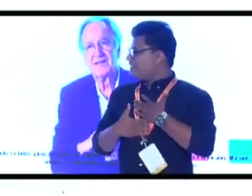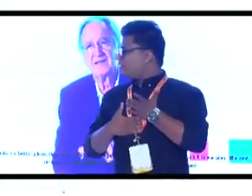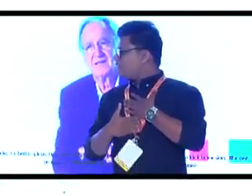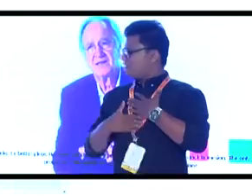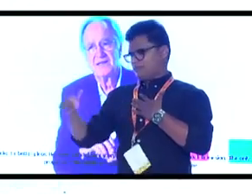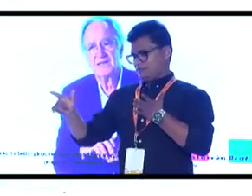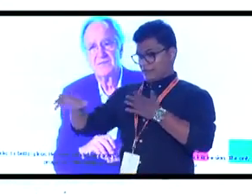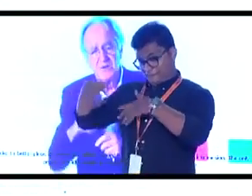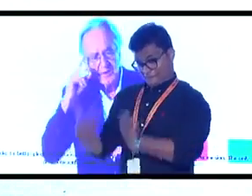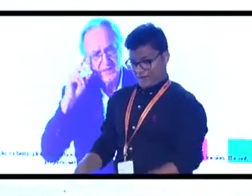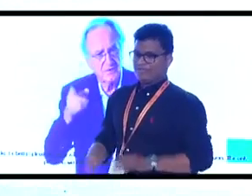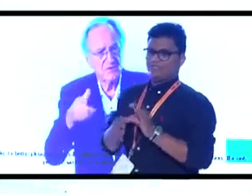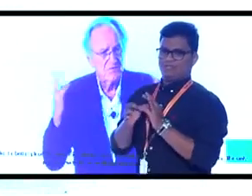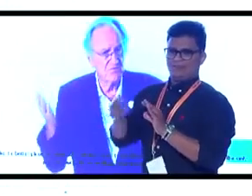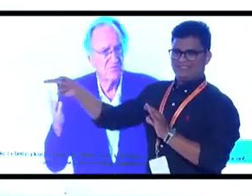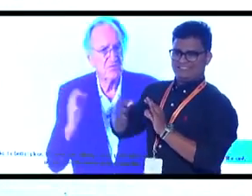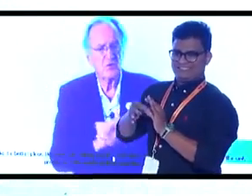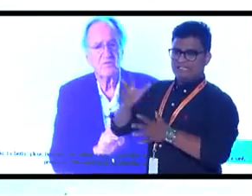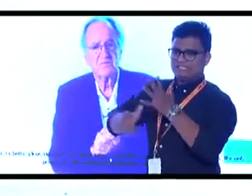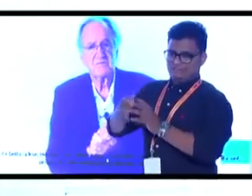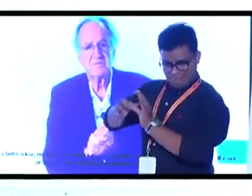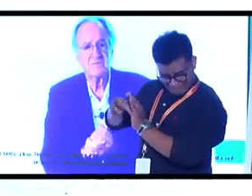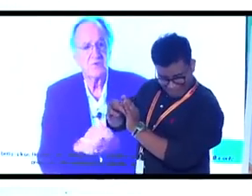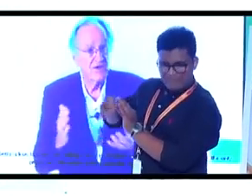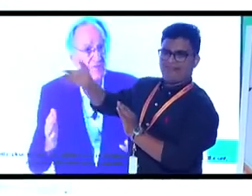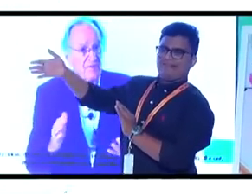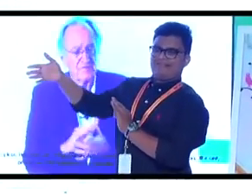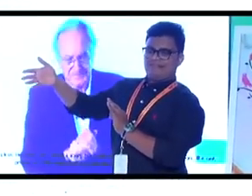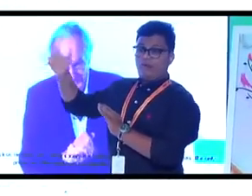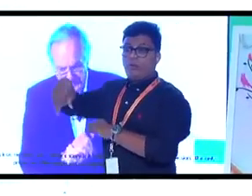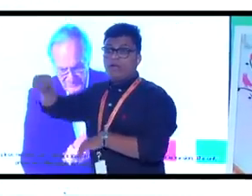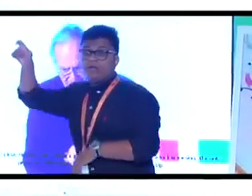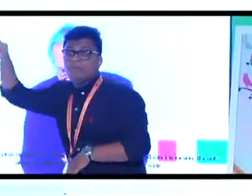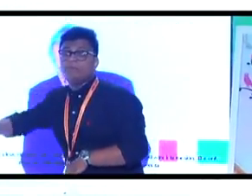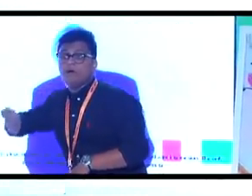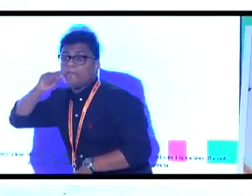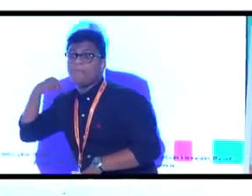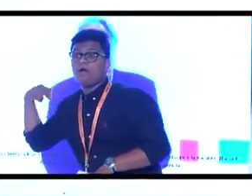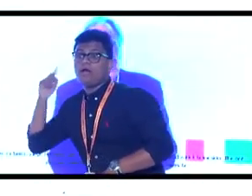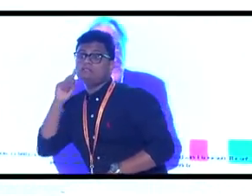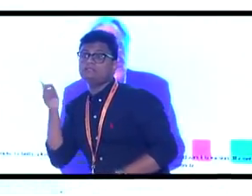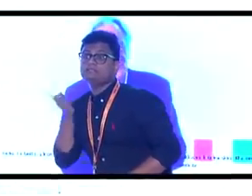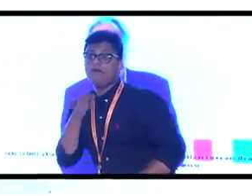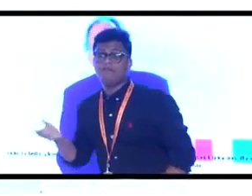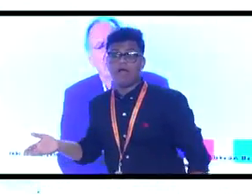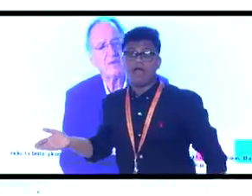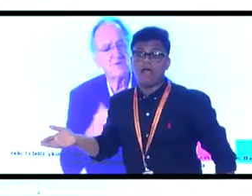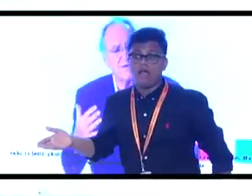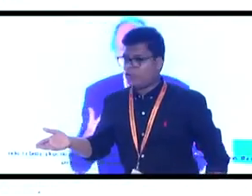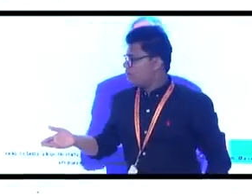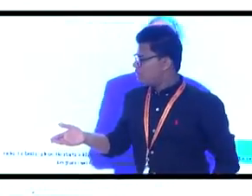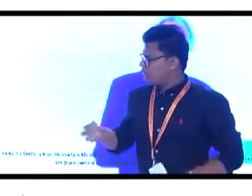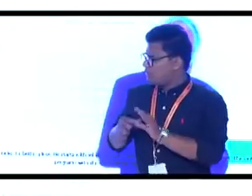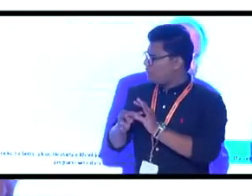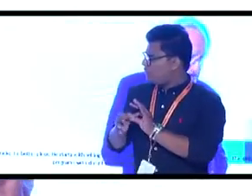interpreting. My whole idea was to do it for deaf people. Ten years later, I